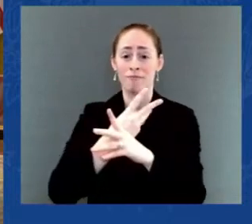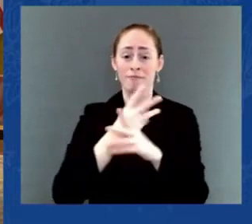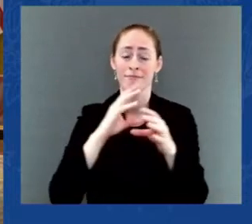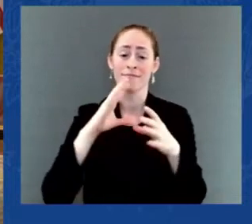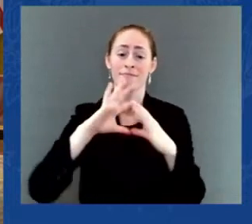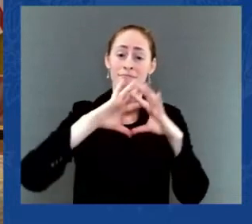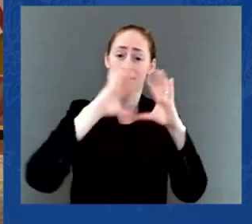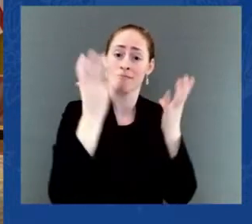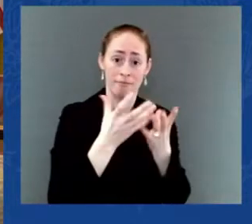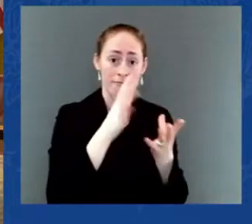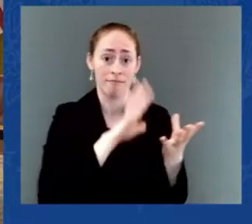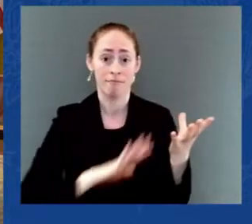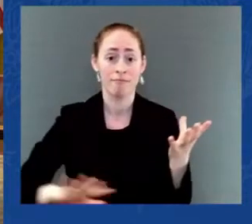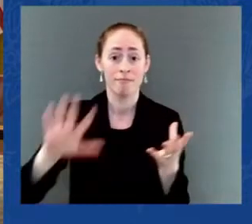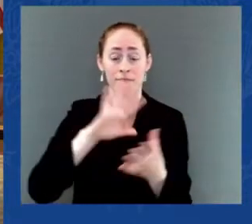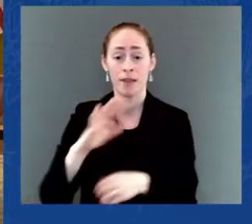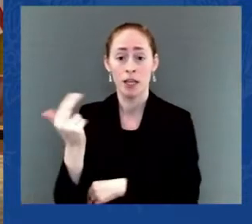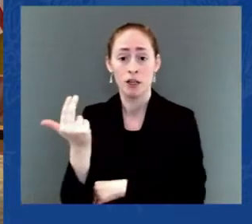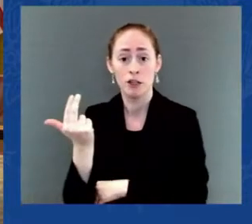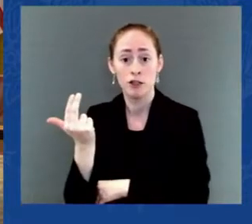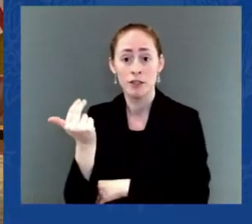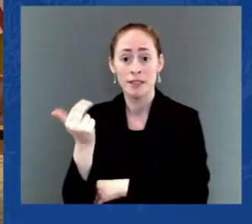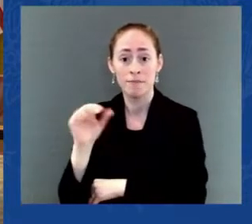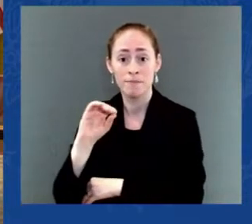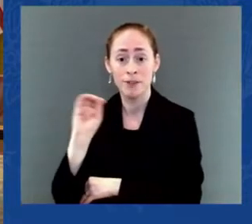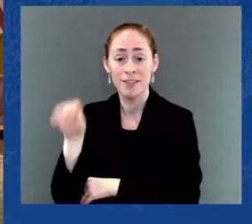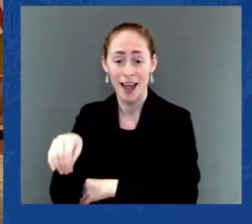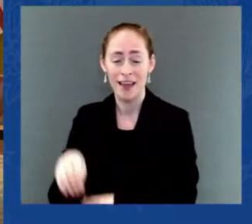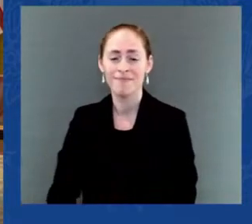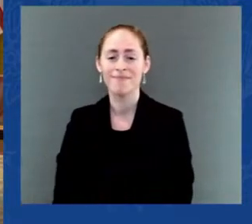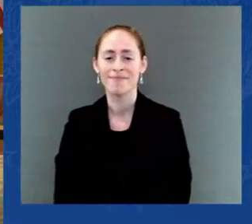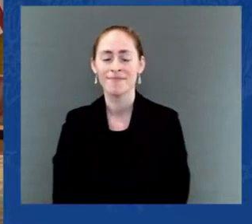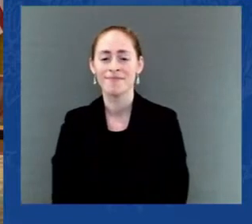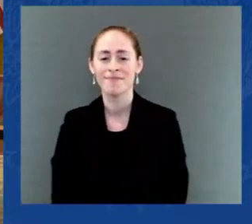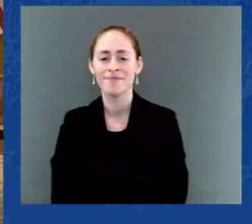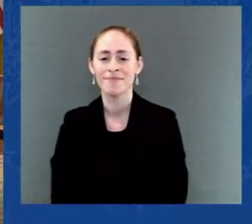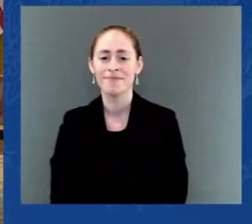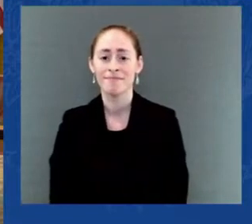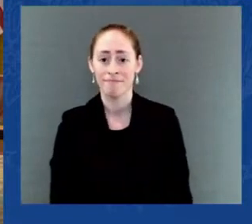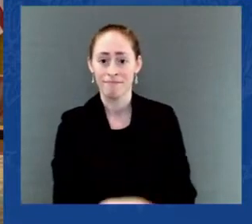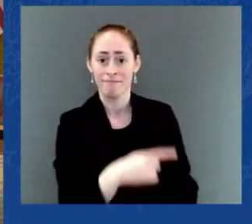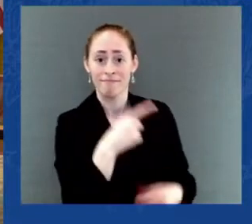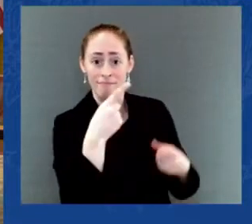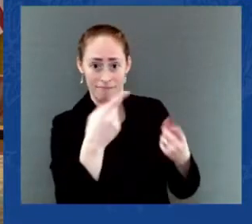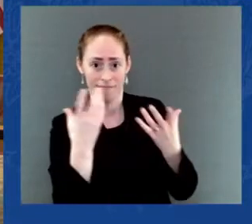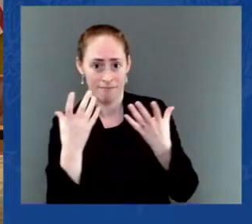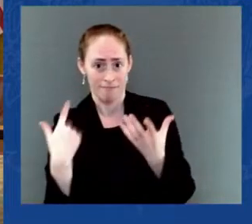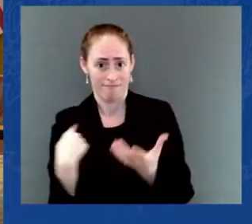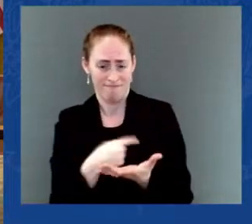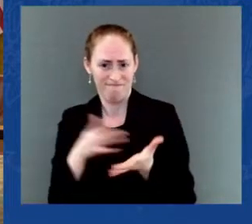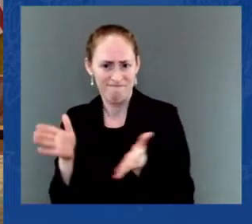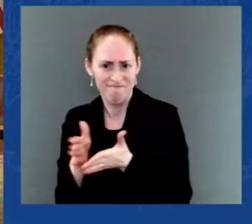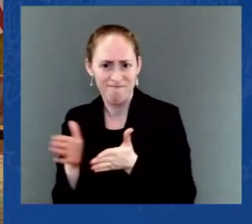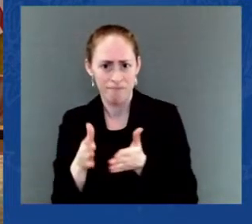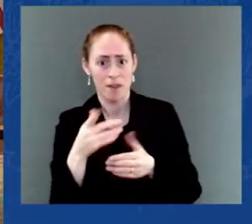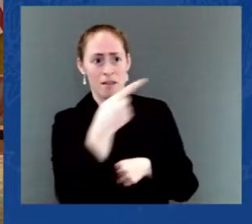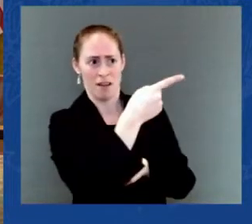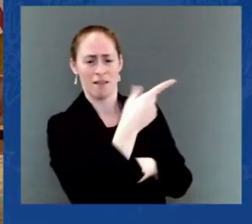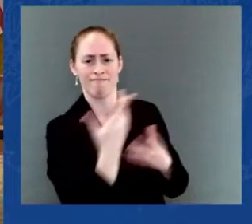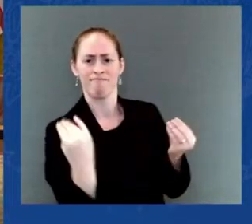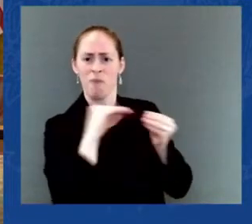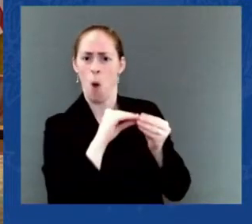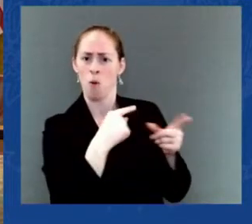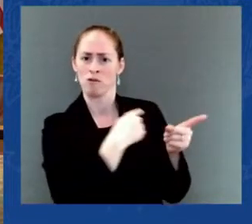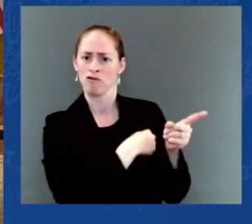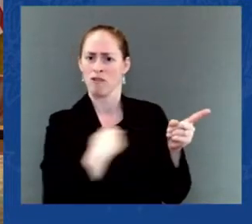And this imbalance started out only 30 years ago. In